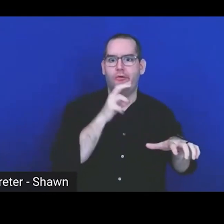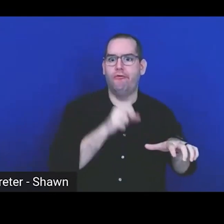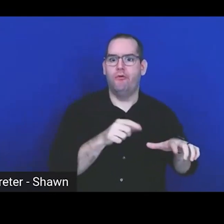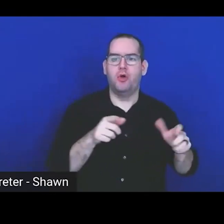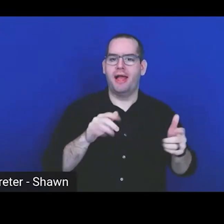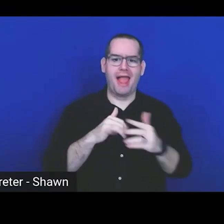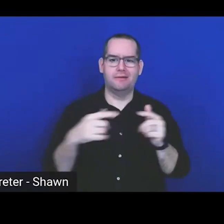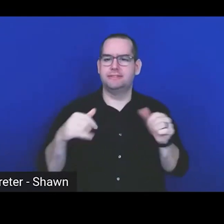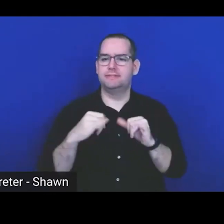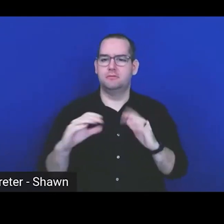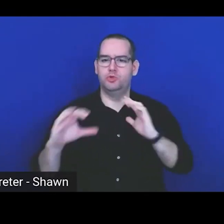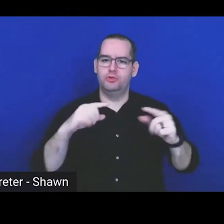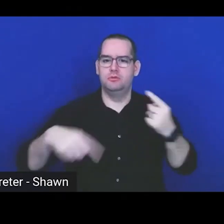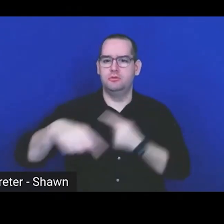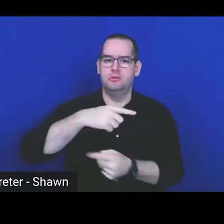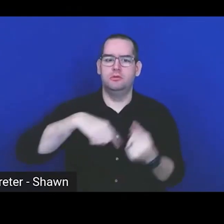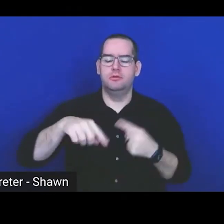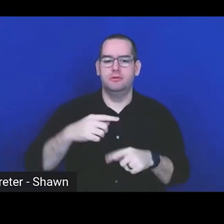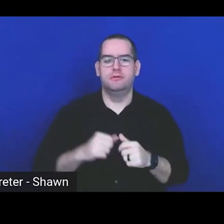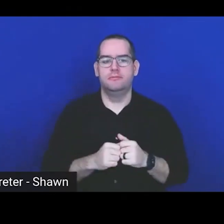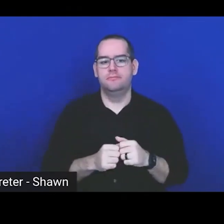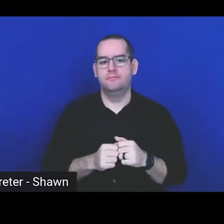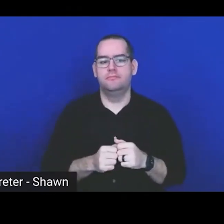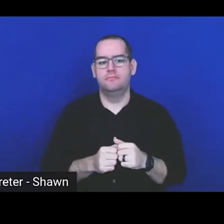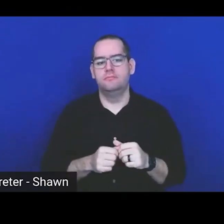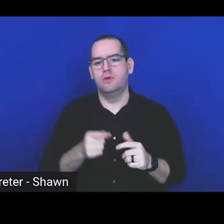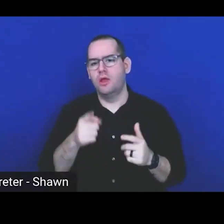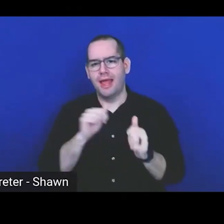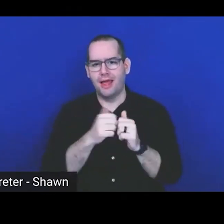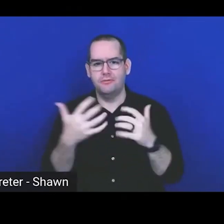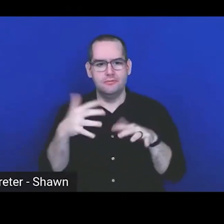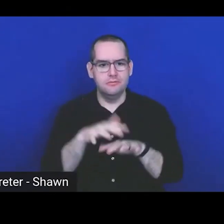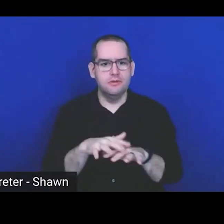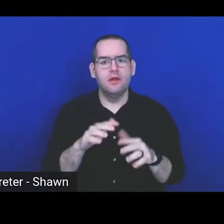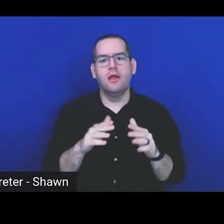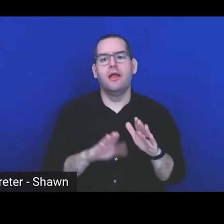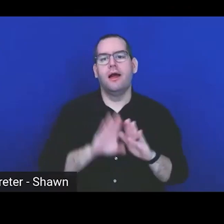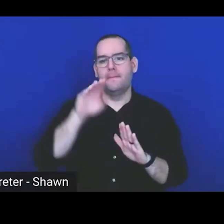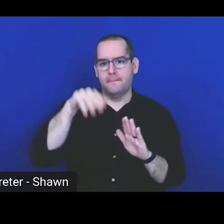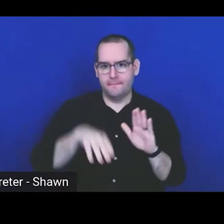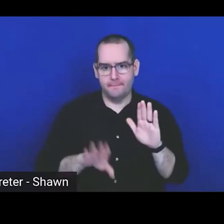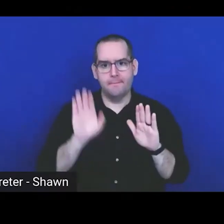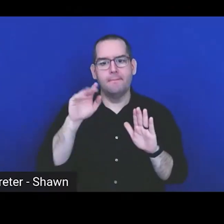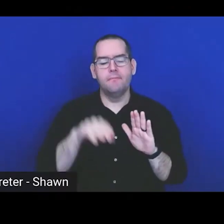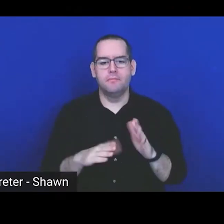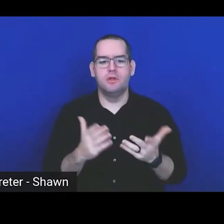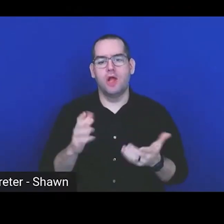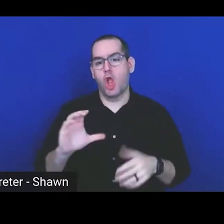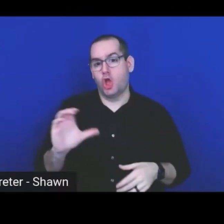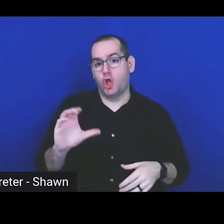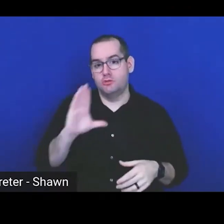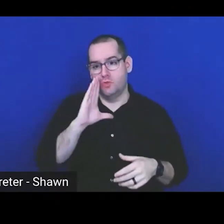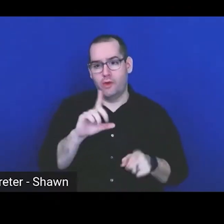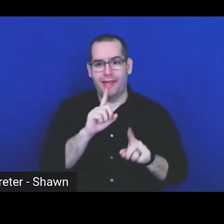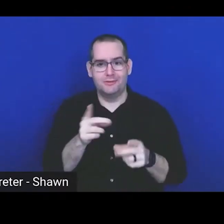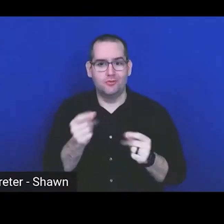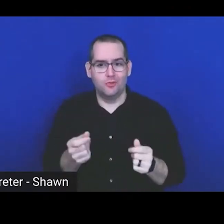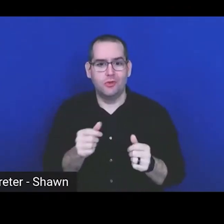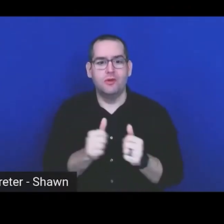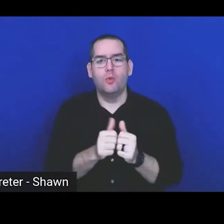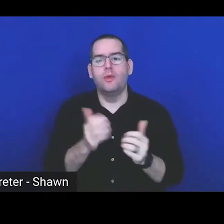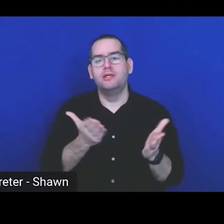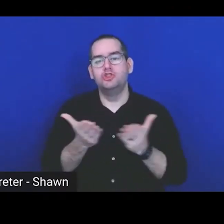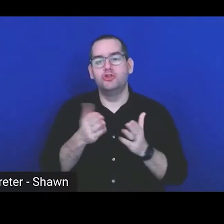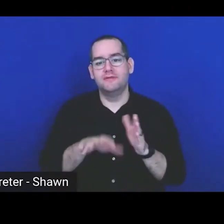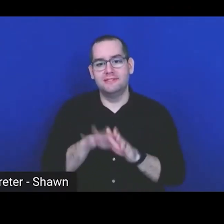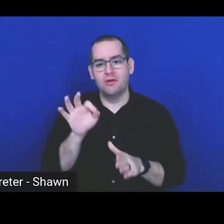microservice application is kind of working with things coming up and going down. Console is going to answer that really quickly with service discovery. And then with